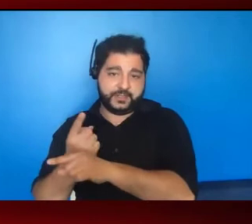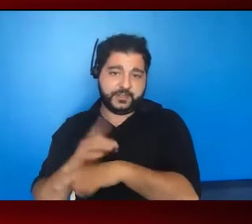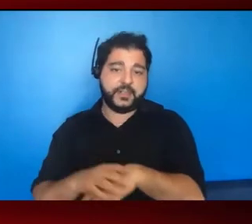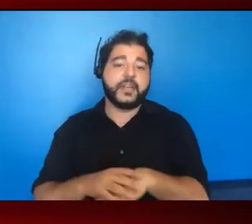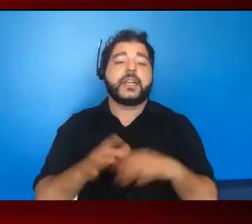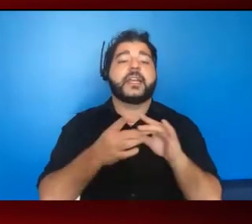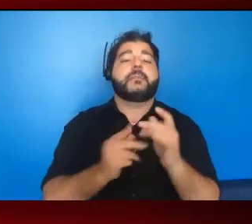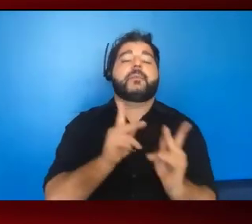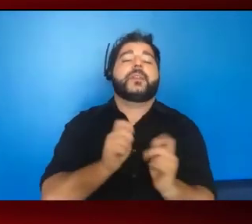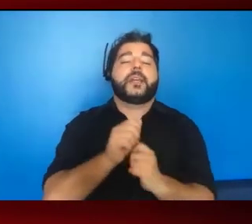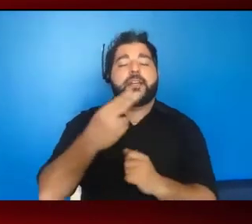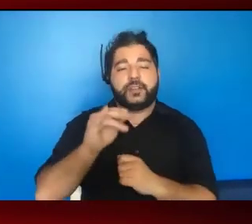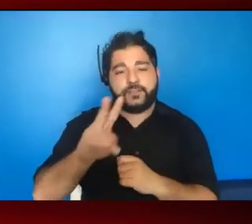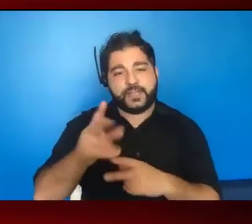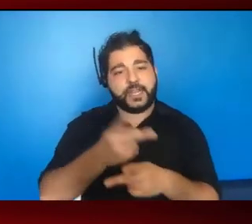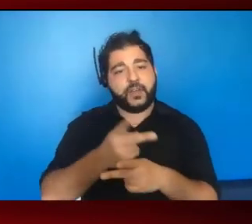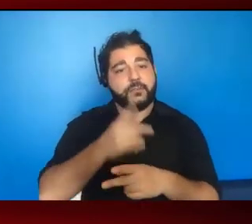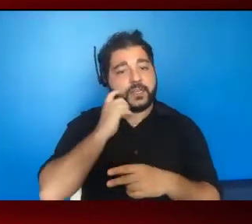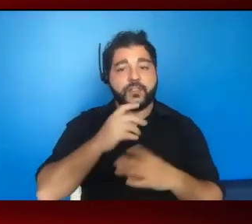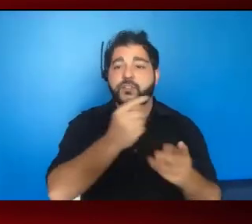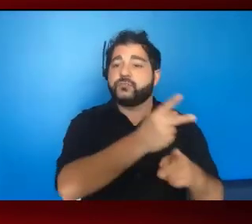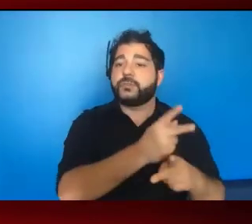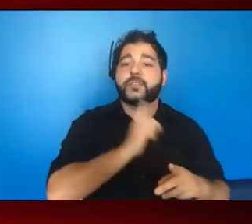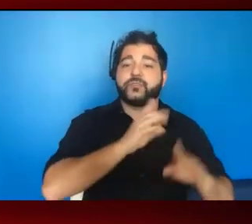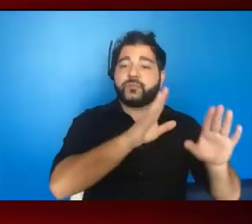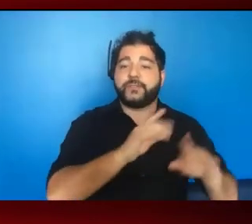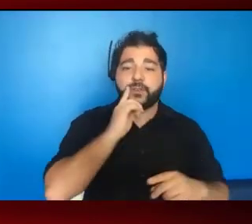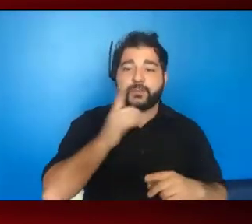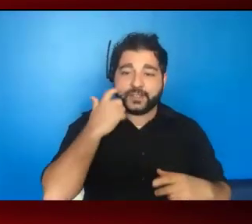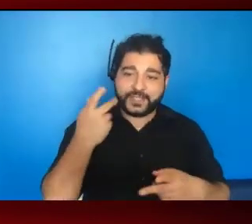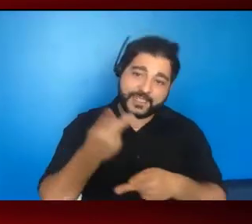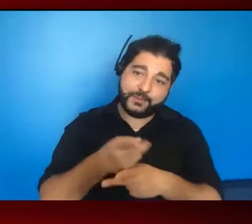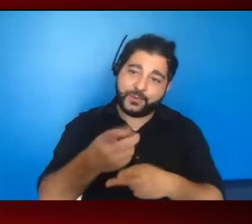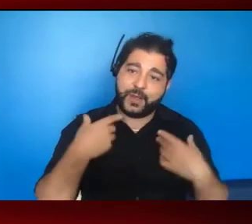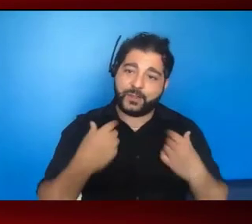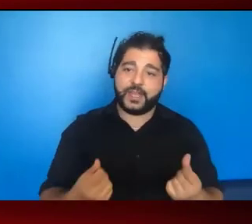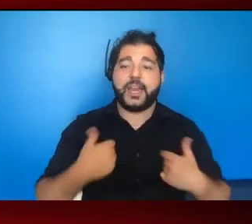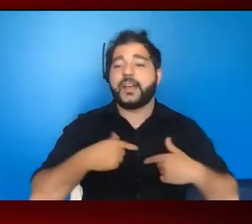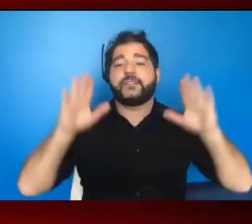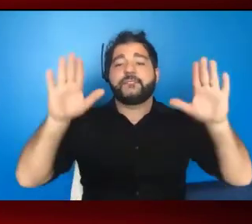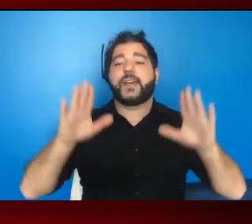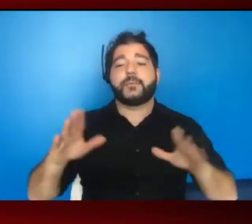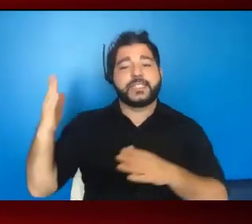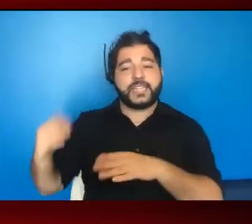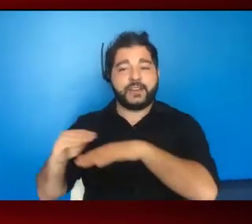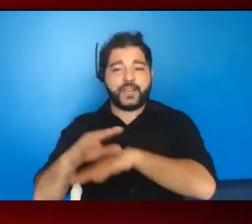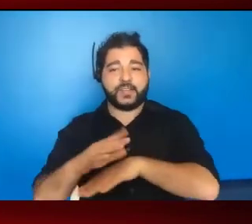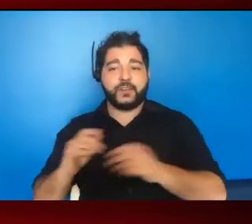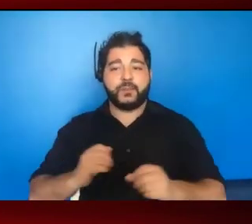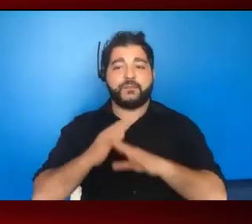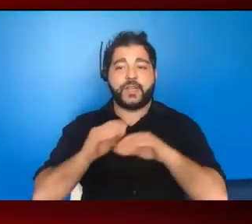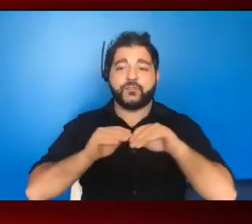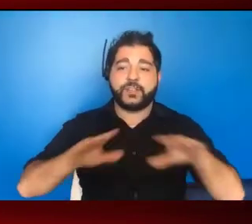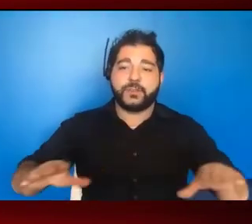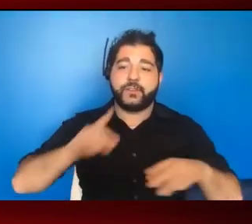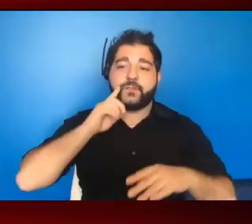care, because we know treatment is great for you because it keeps you healthy, and it has this fabulous side effect of preventing transmission